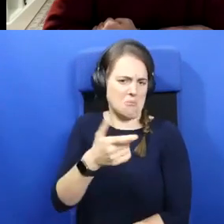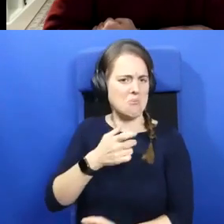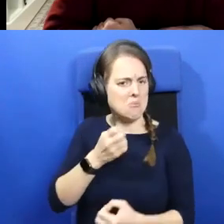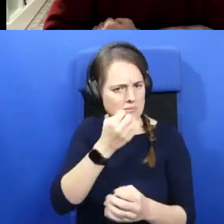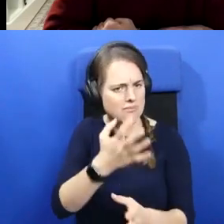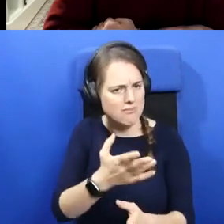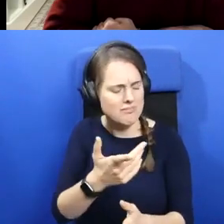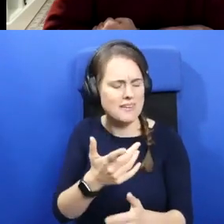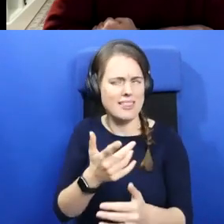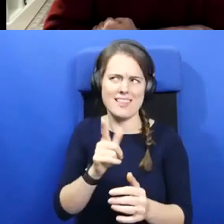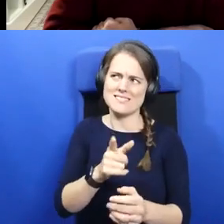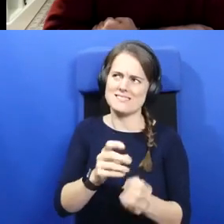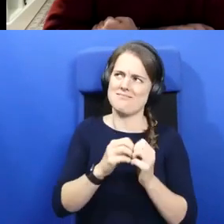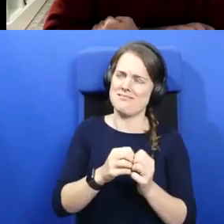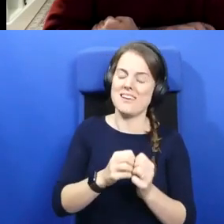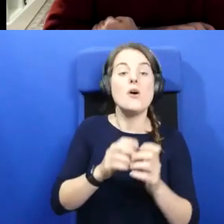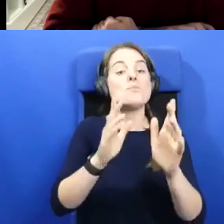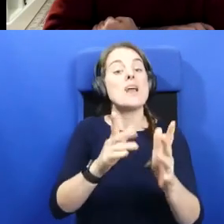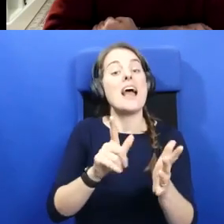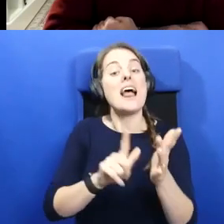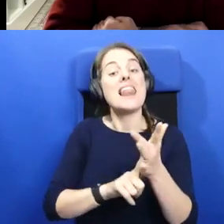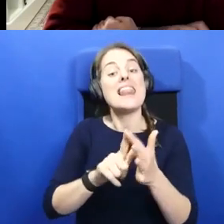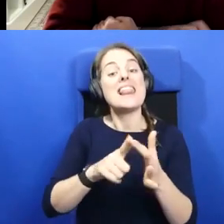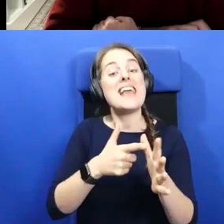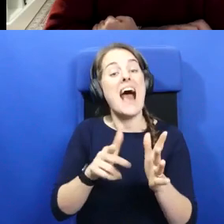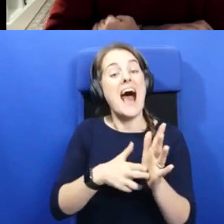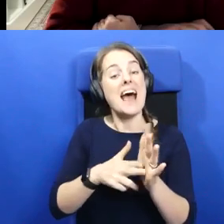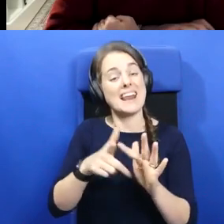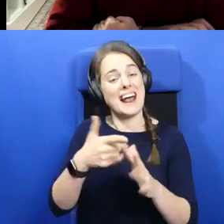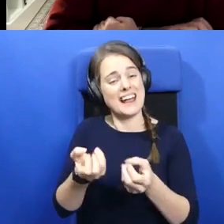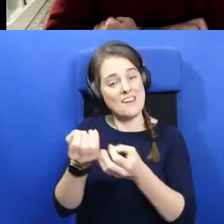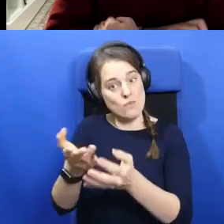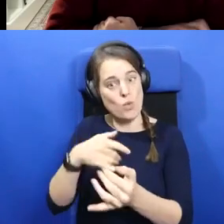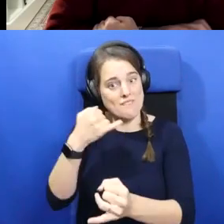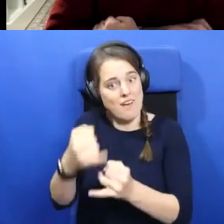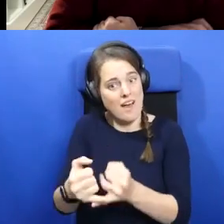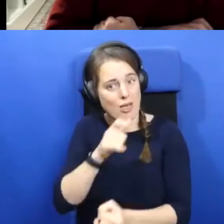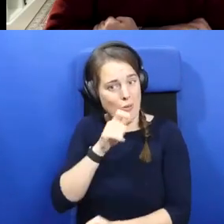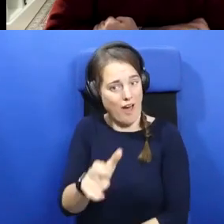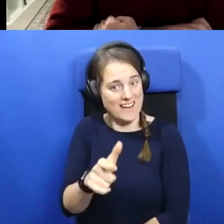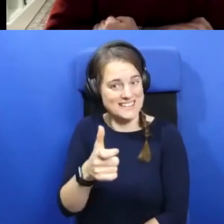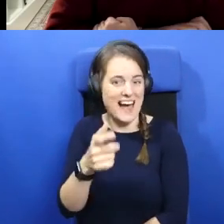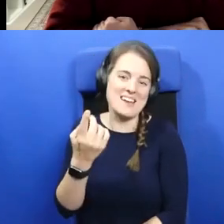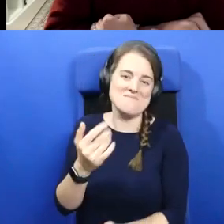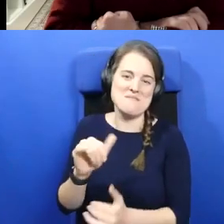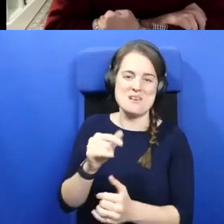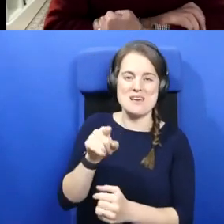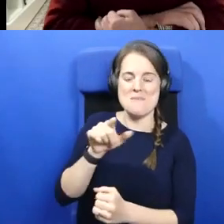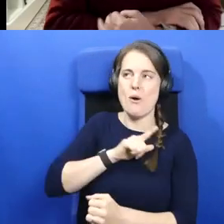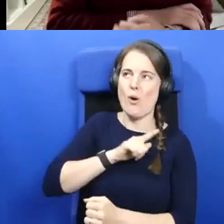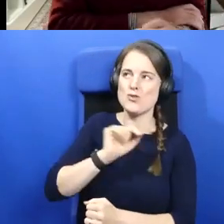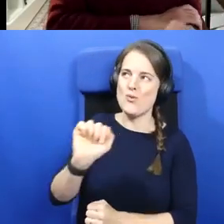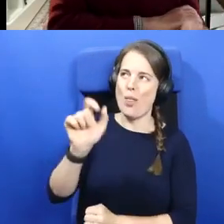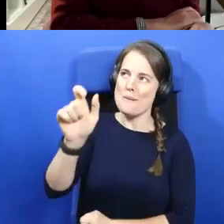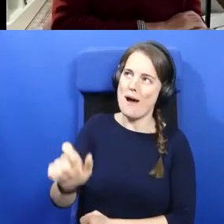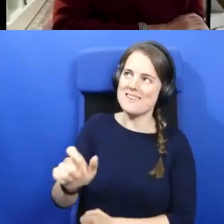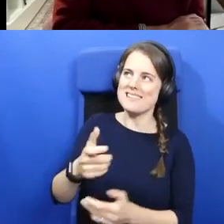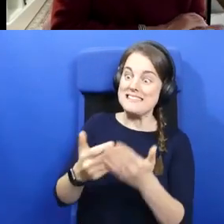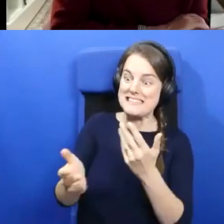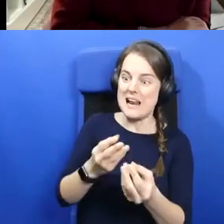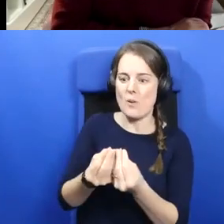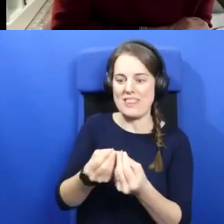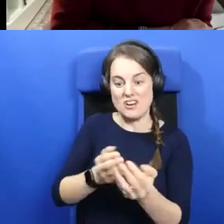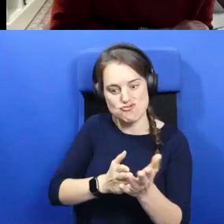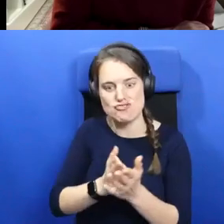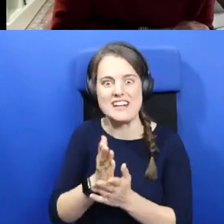the, the, the last word on this, uh, on, um, and, you maybe as the person who, who is dealing with, uh, with some of this in a real sense